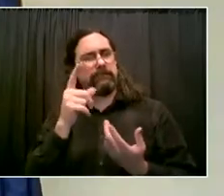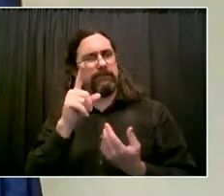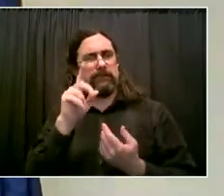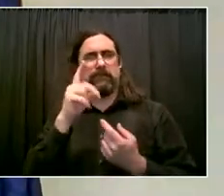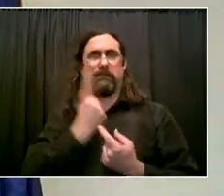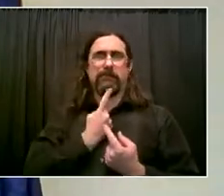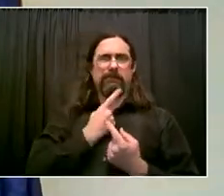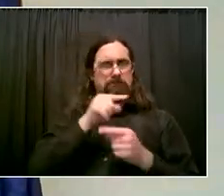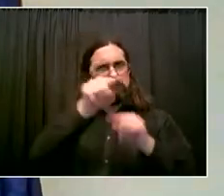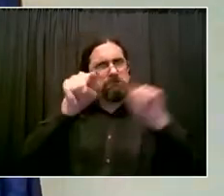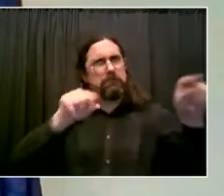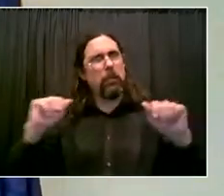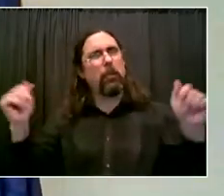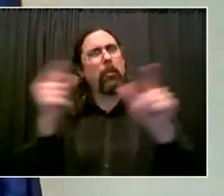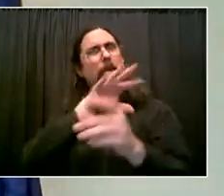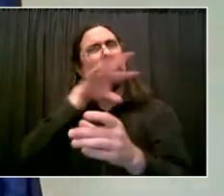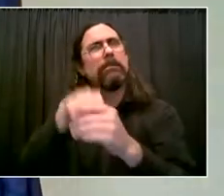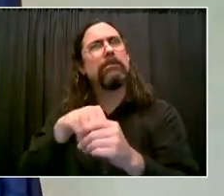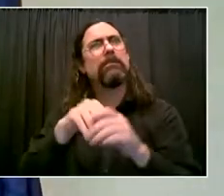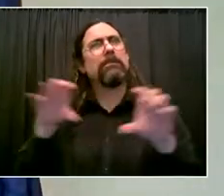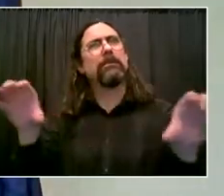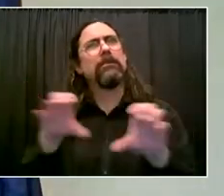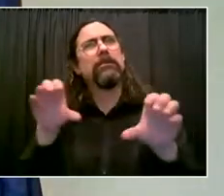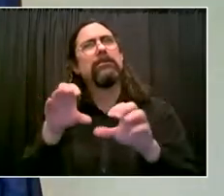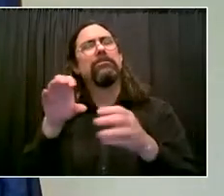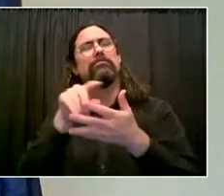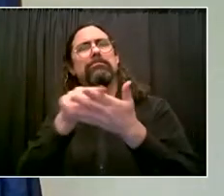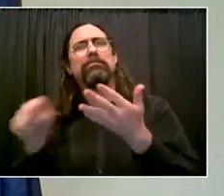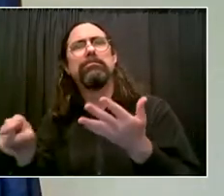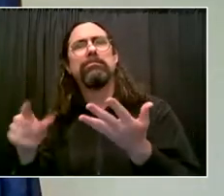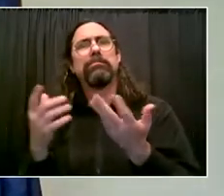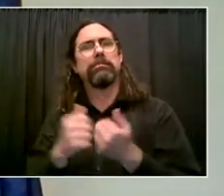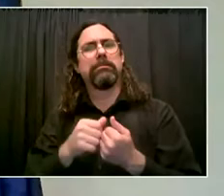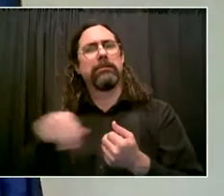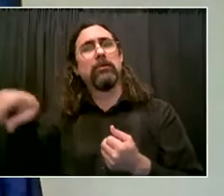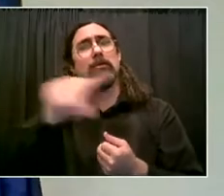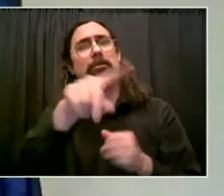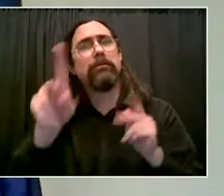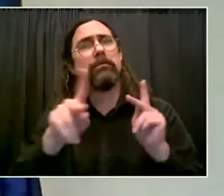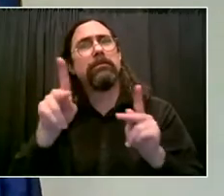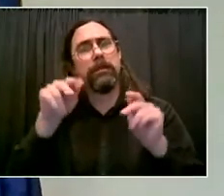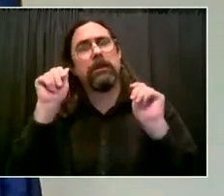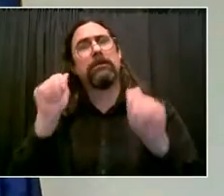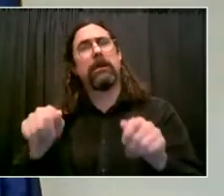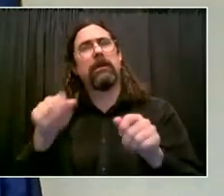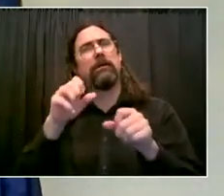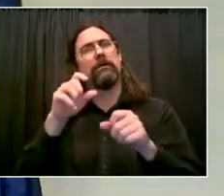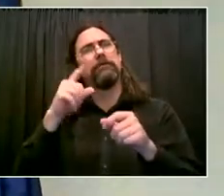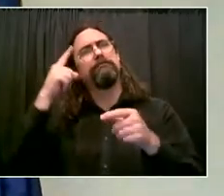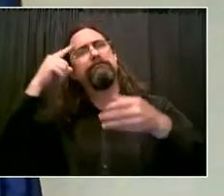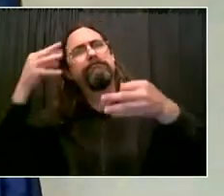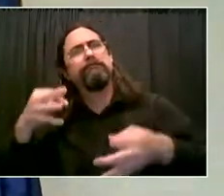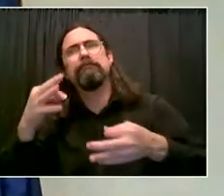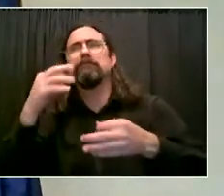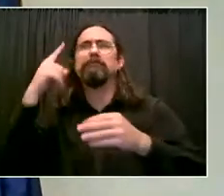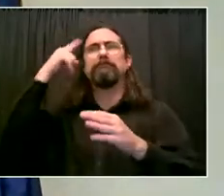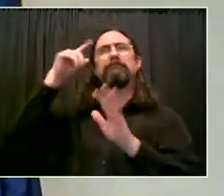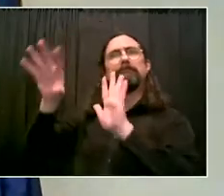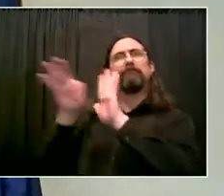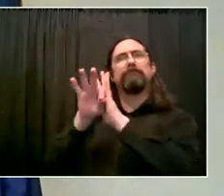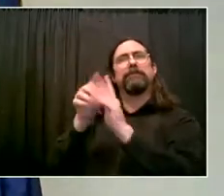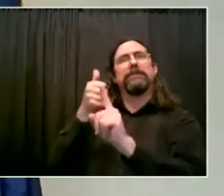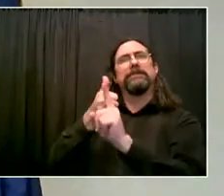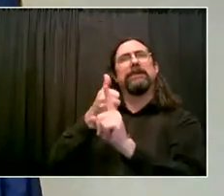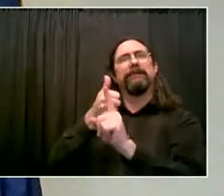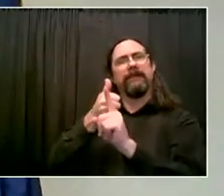Julio did earlier. You are the credible mess. You are the ones that can get to them most of all. And those returning home reentry is